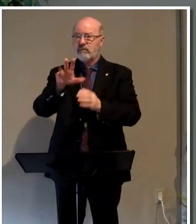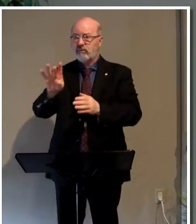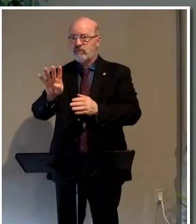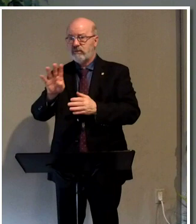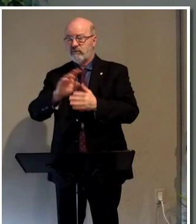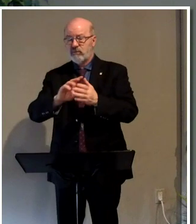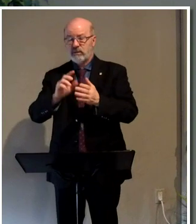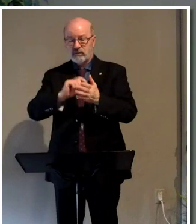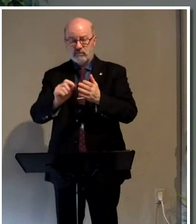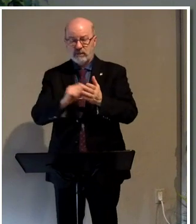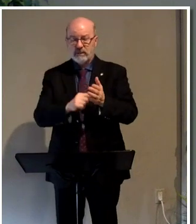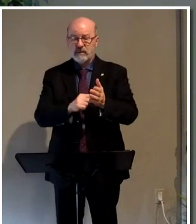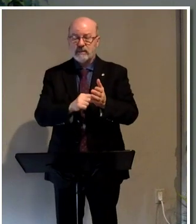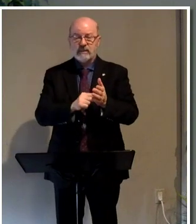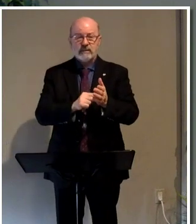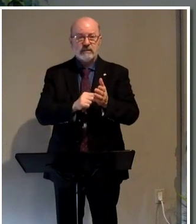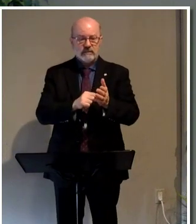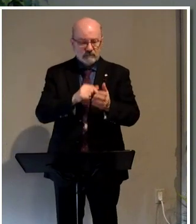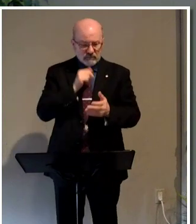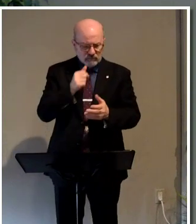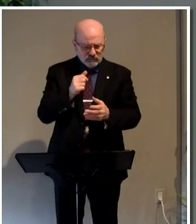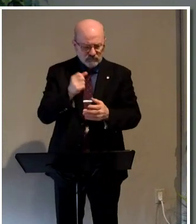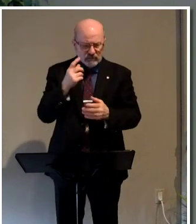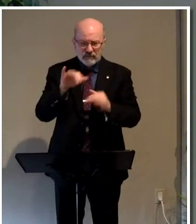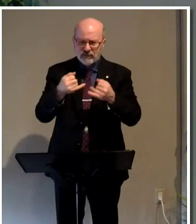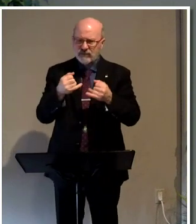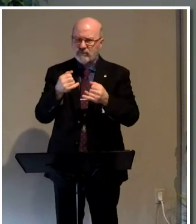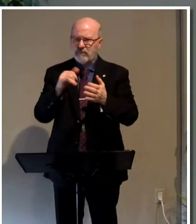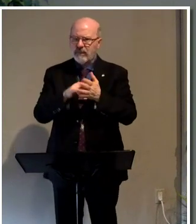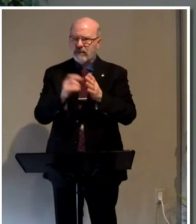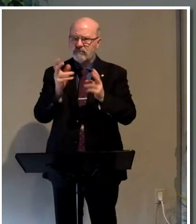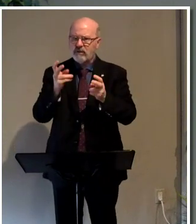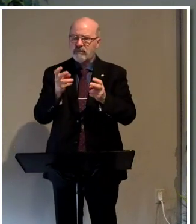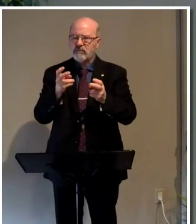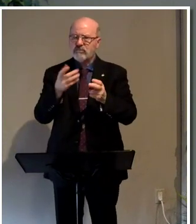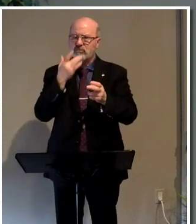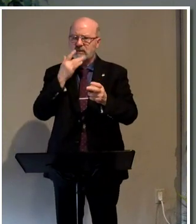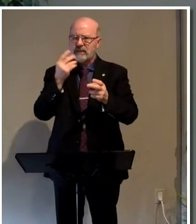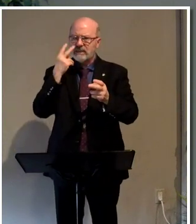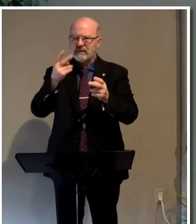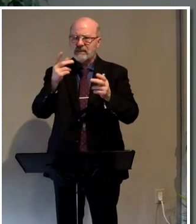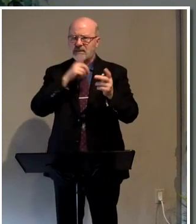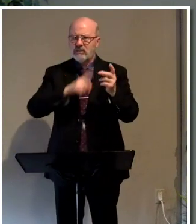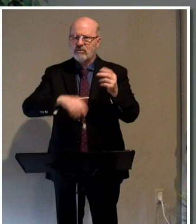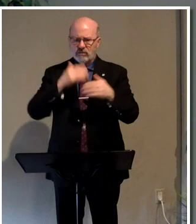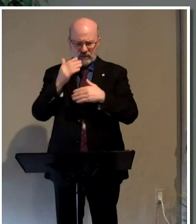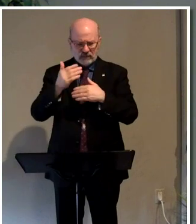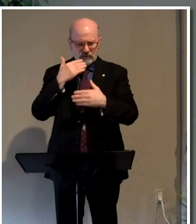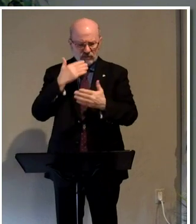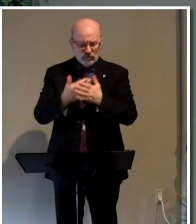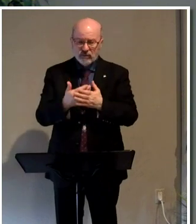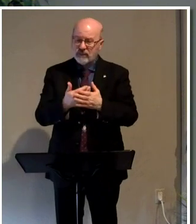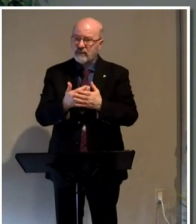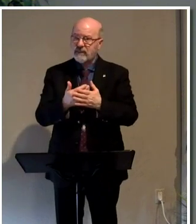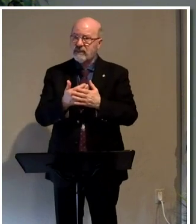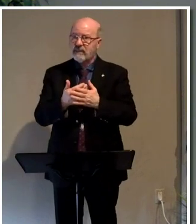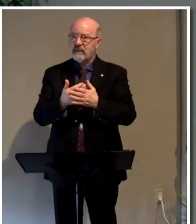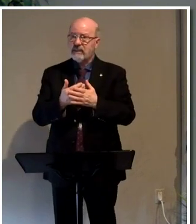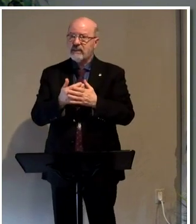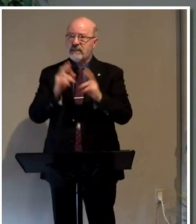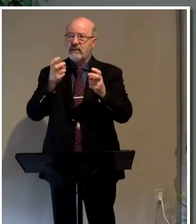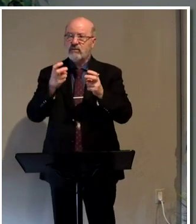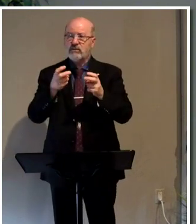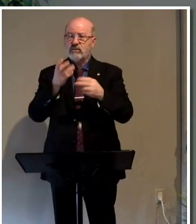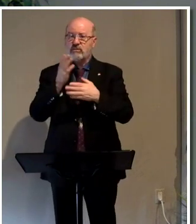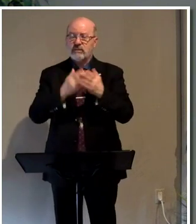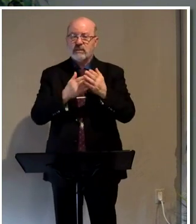this letter. But we don't gather that just from that reference to taste and see that the Lord is gracious. He actually quotes it